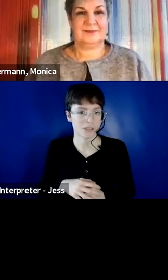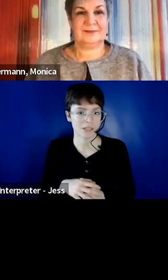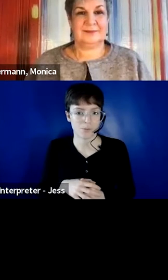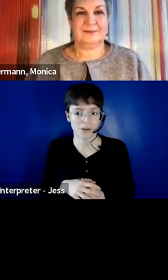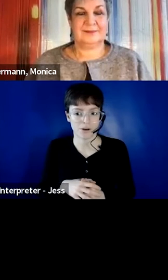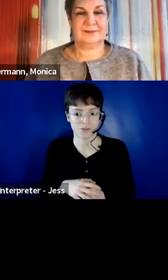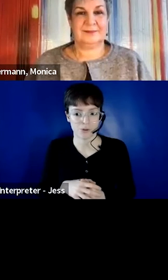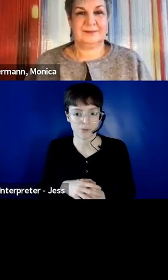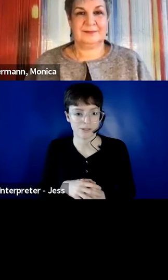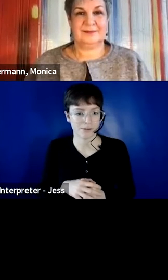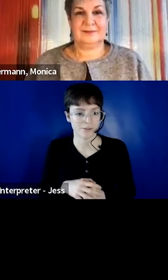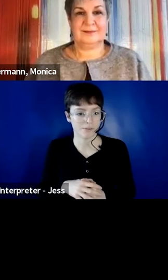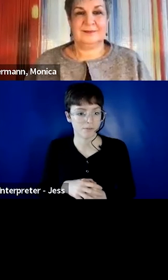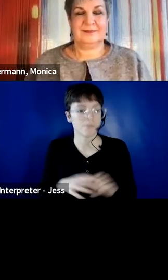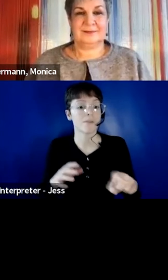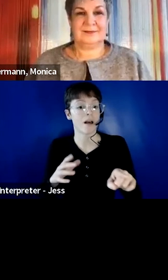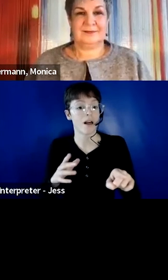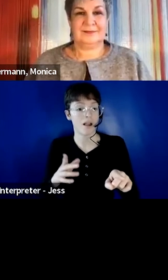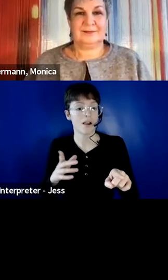Looks like we are frozen.